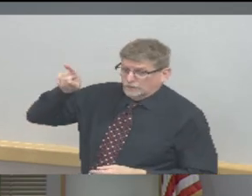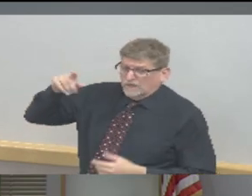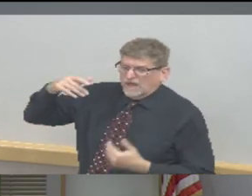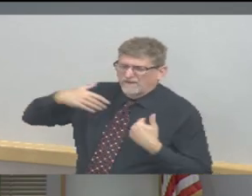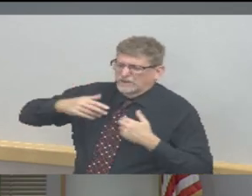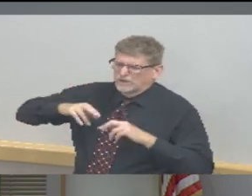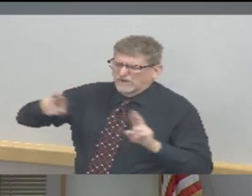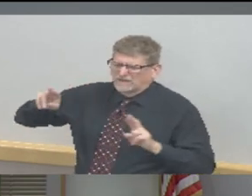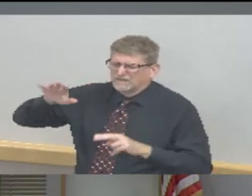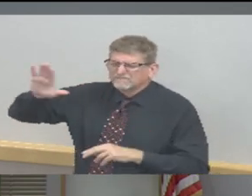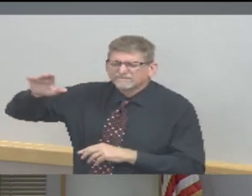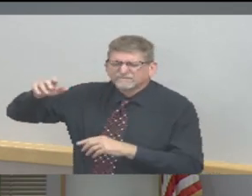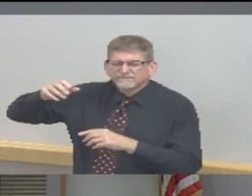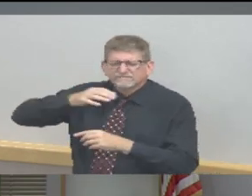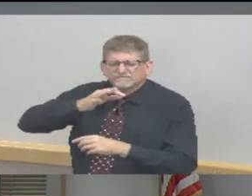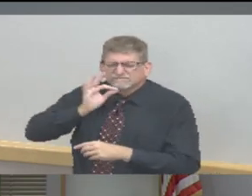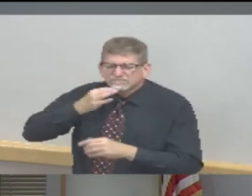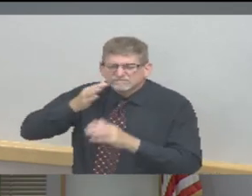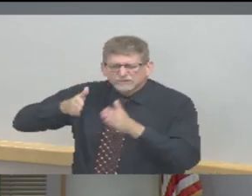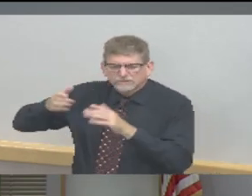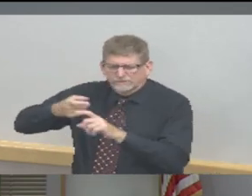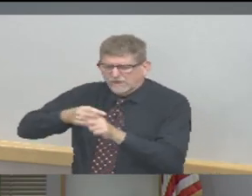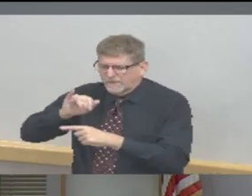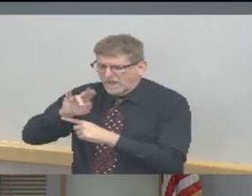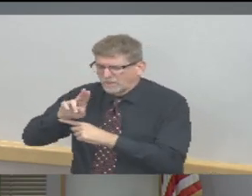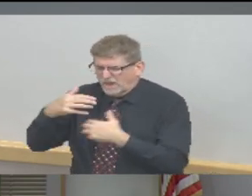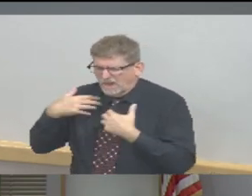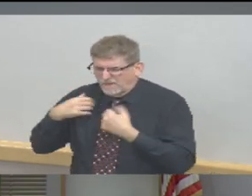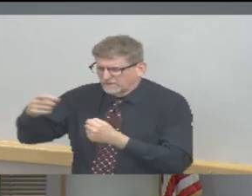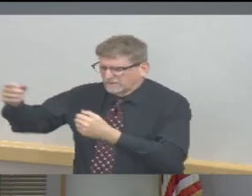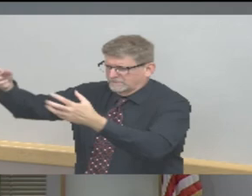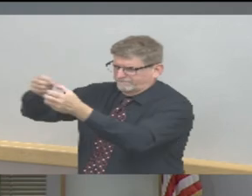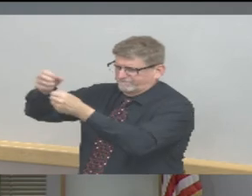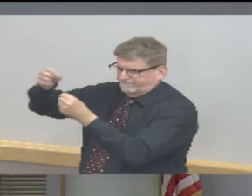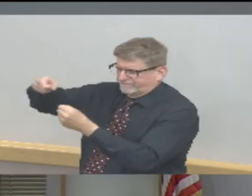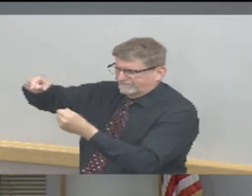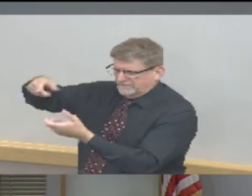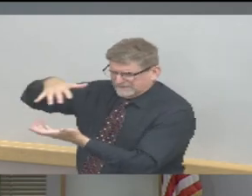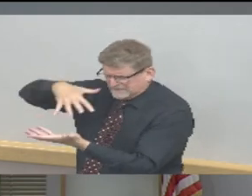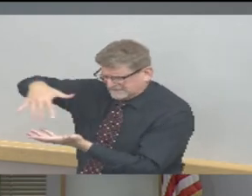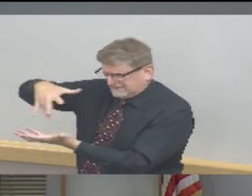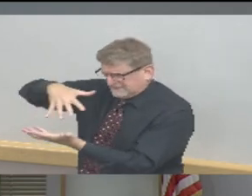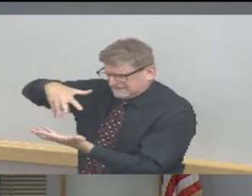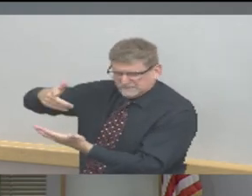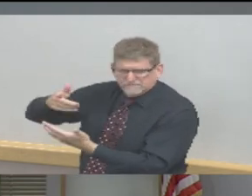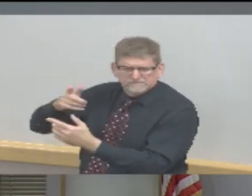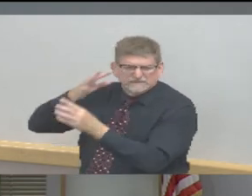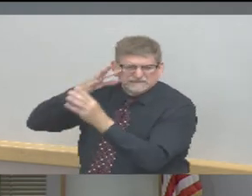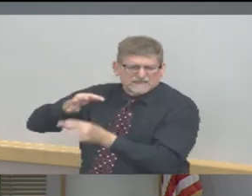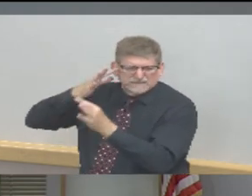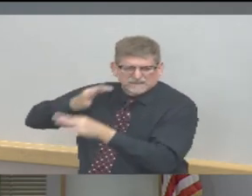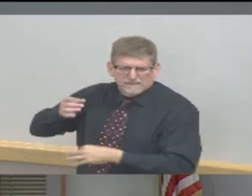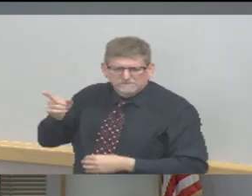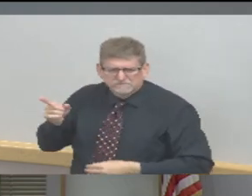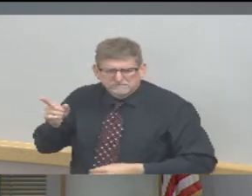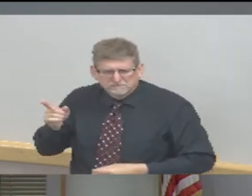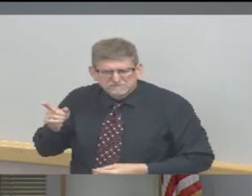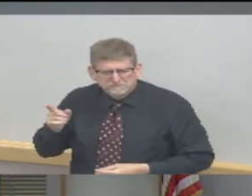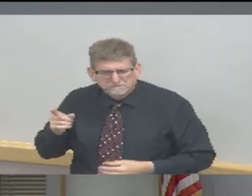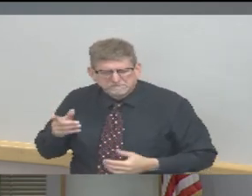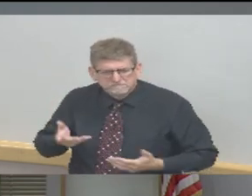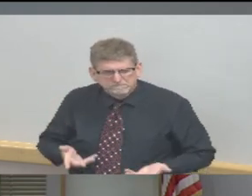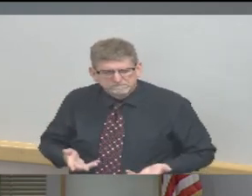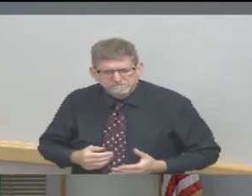And I think at that time,